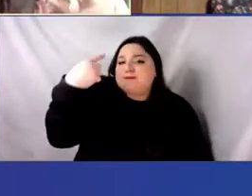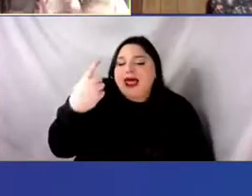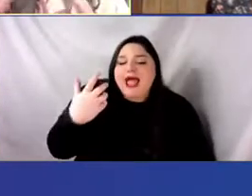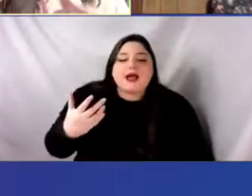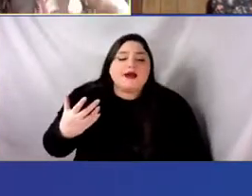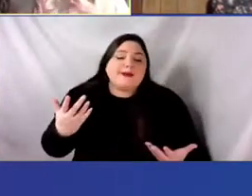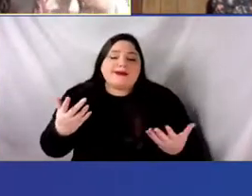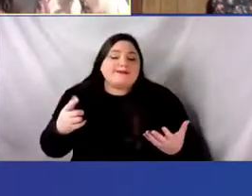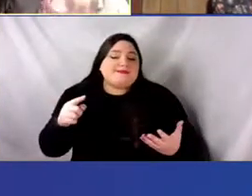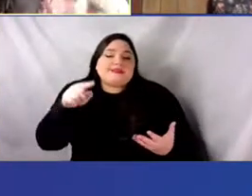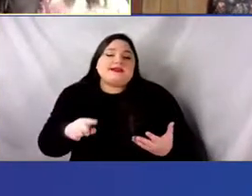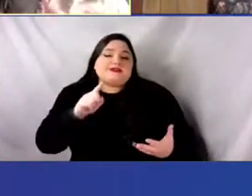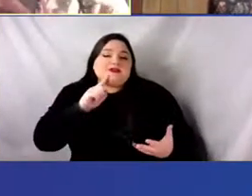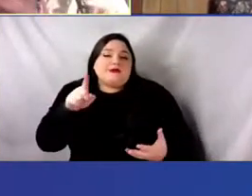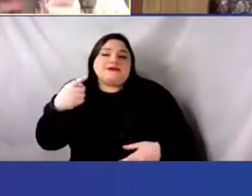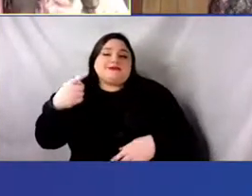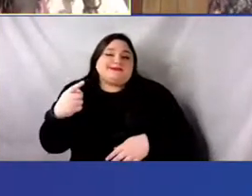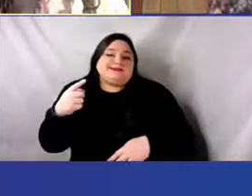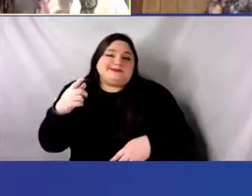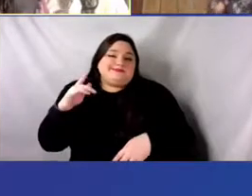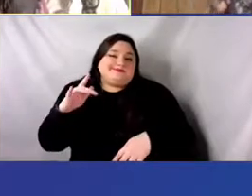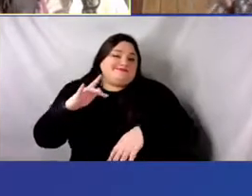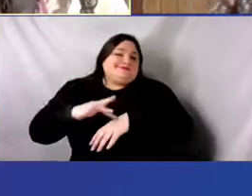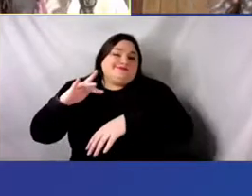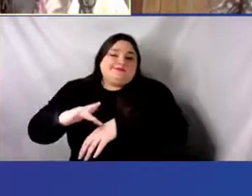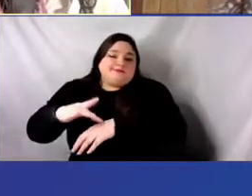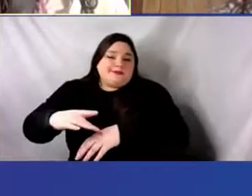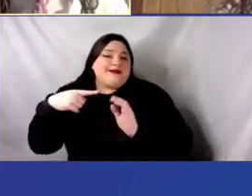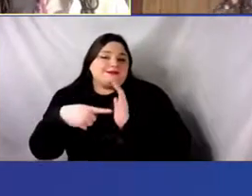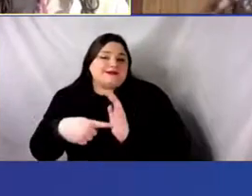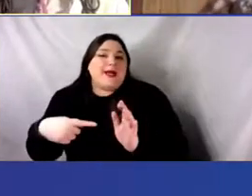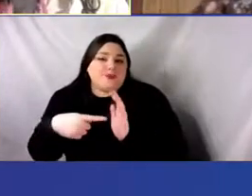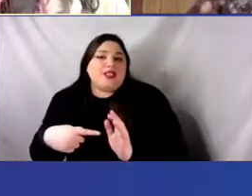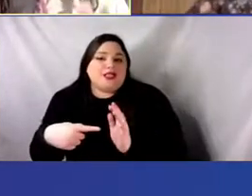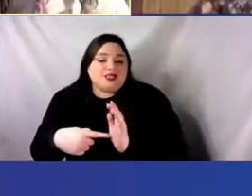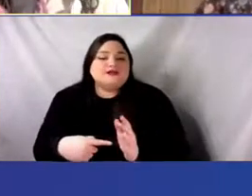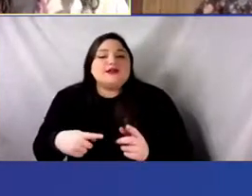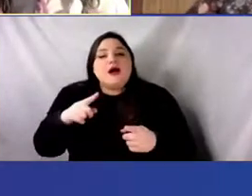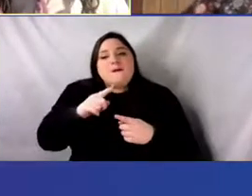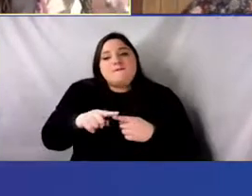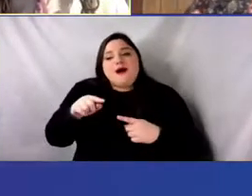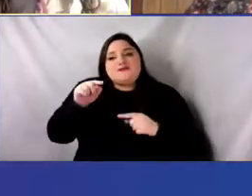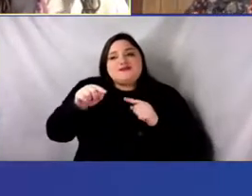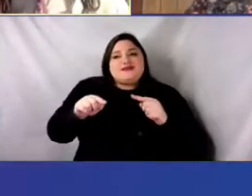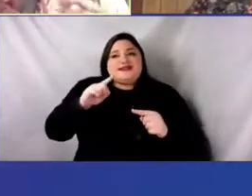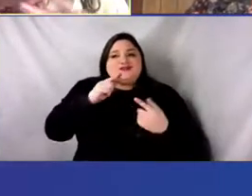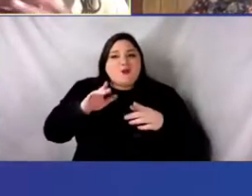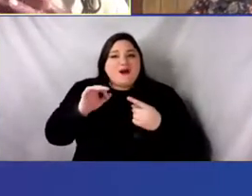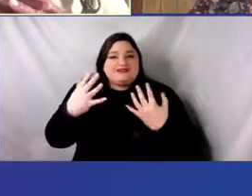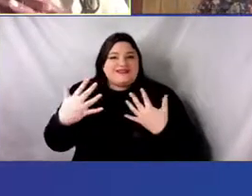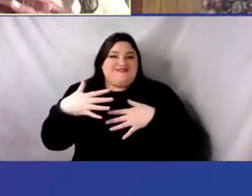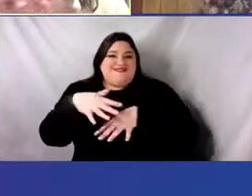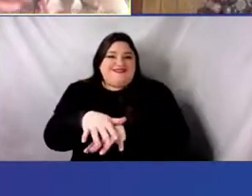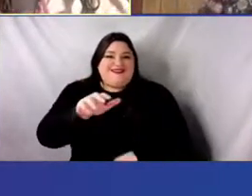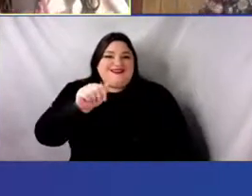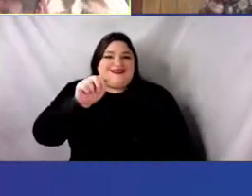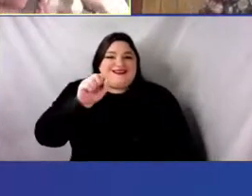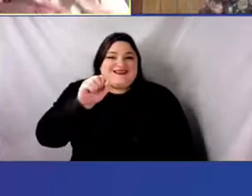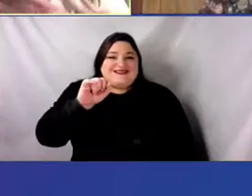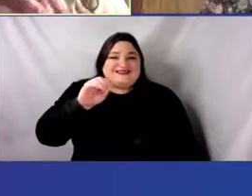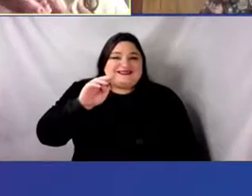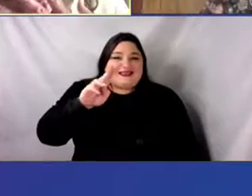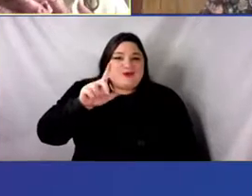examples of, to tie in with your, your idea of assimilation and how you dealt with the, the